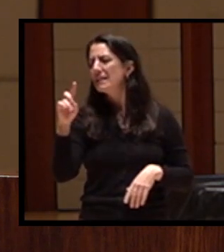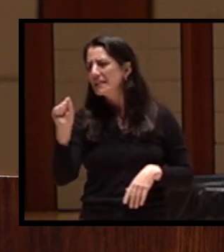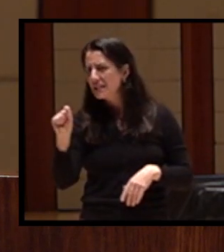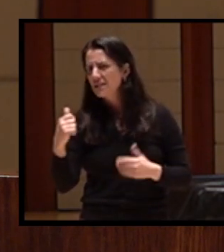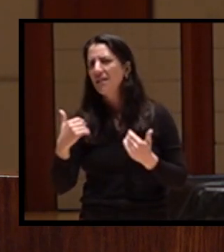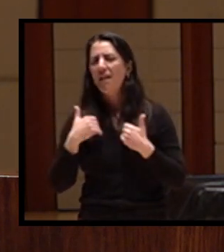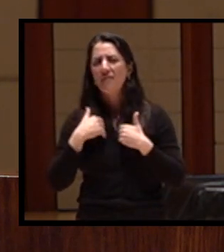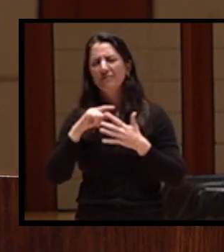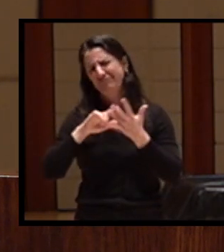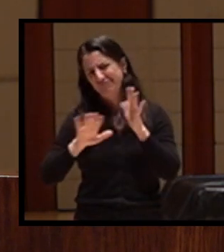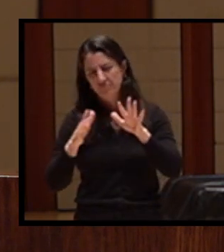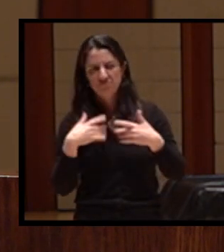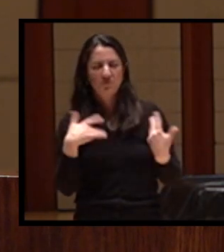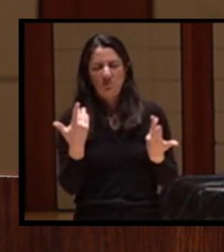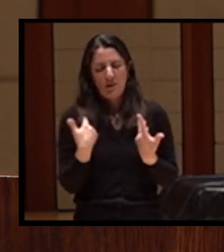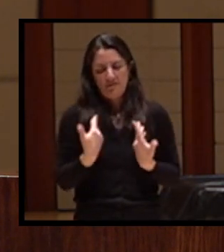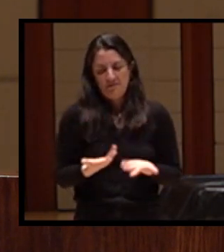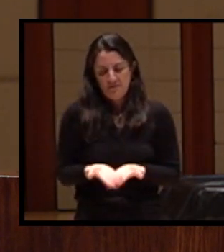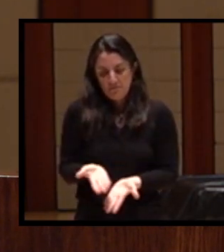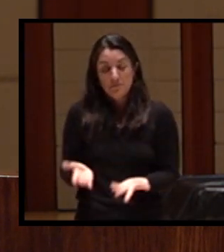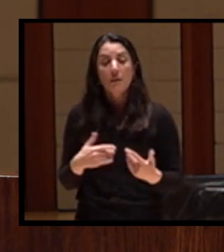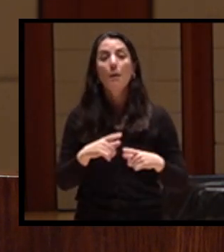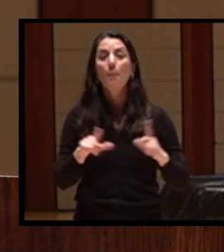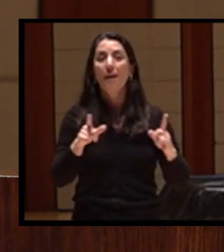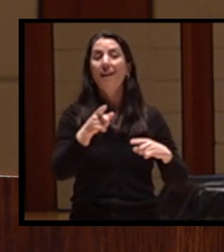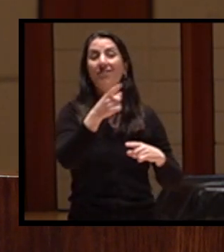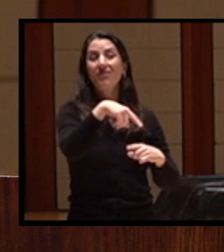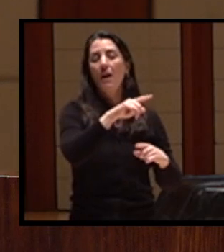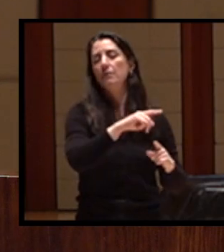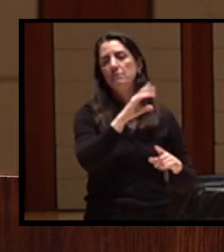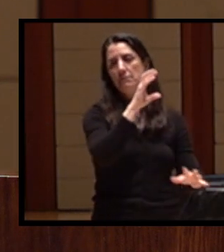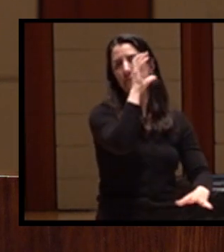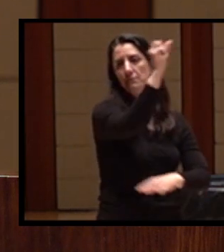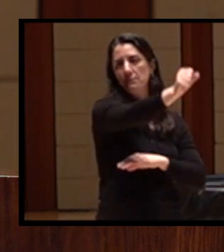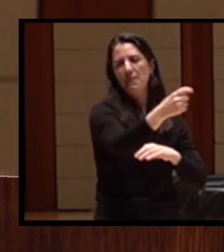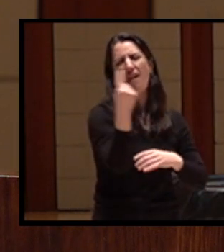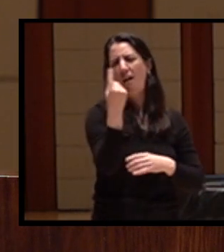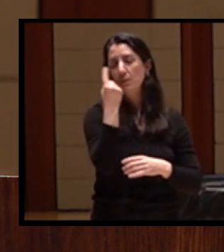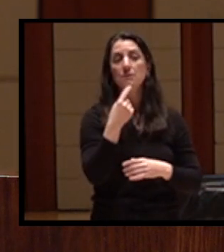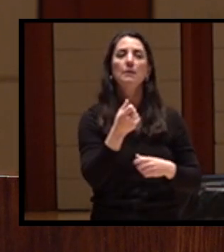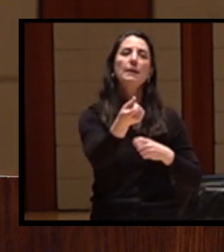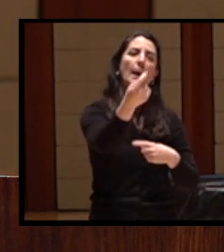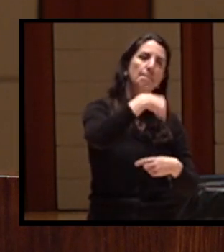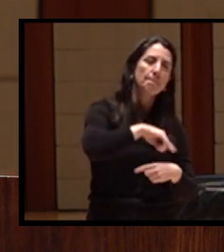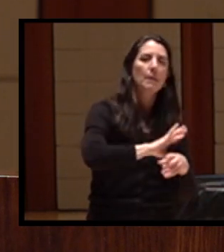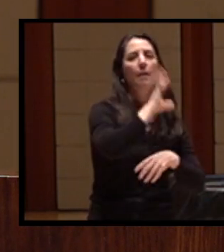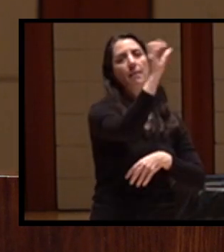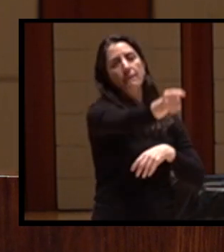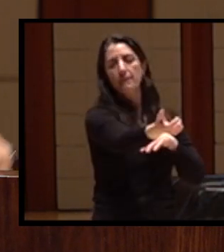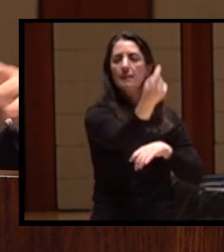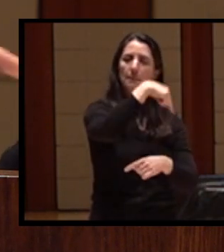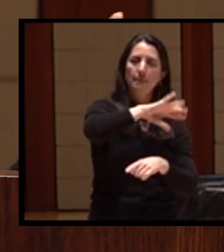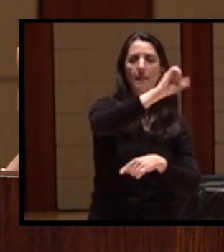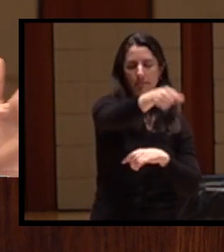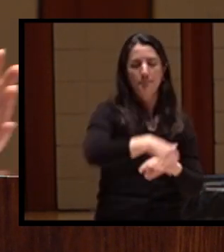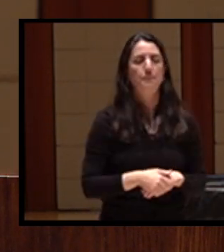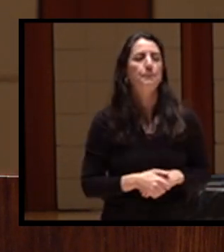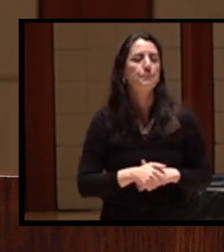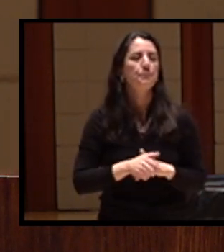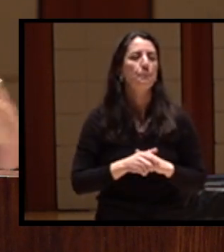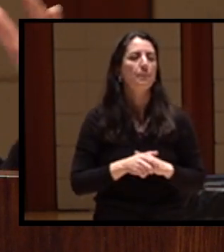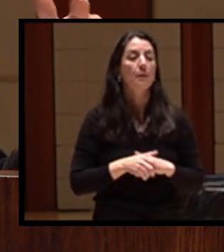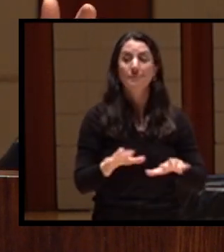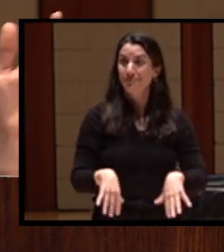Klamath remained wild and under Yurok control. It wasn't until the mid-1800s that settlers